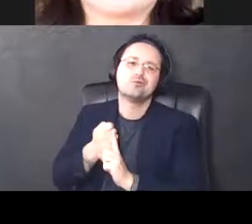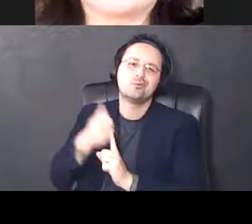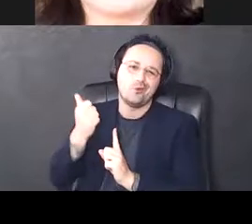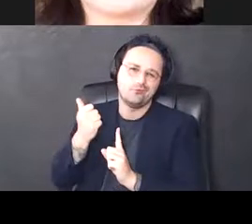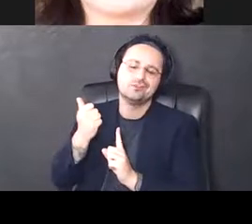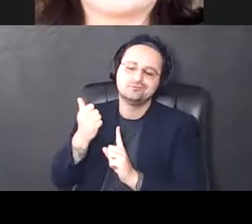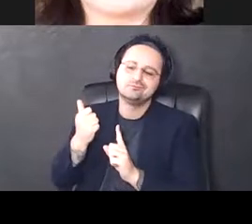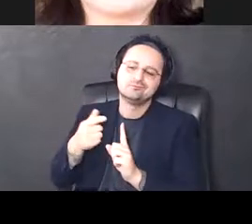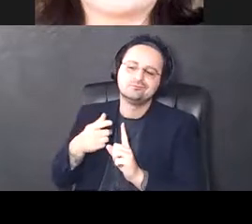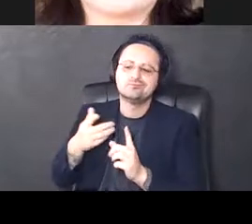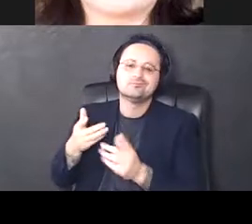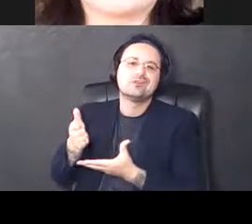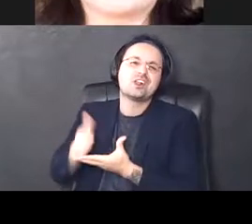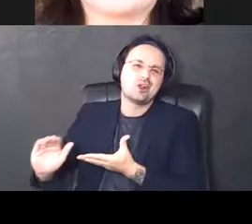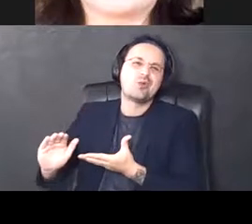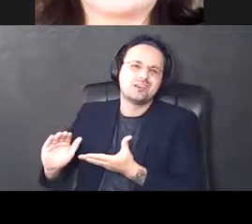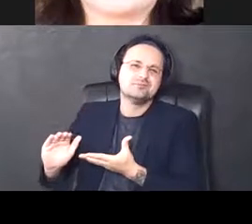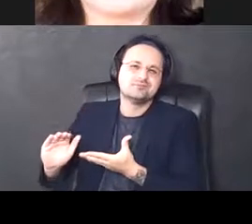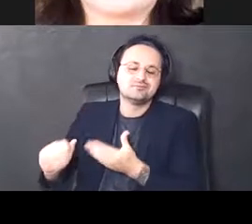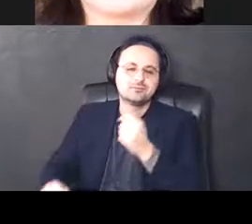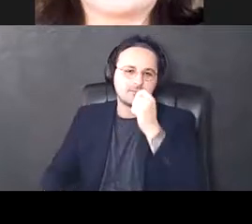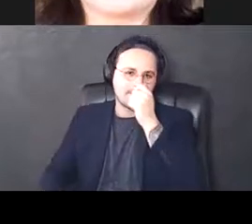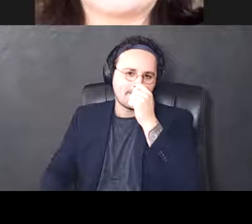cleared away from the cortex.